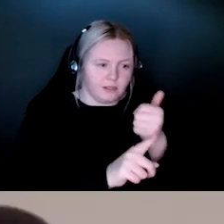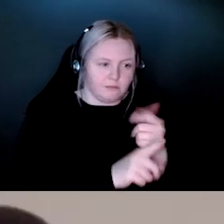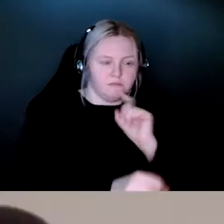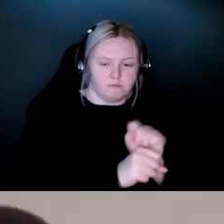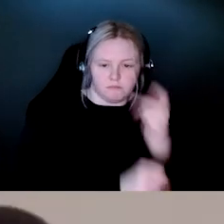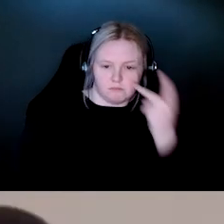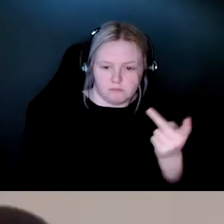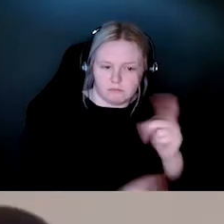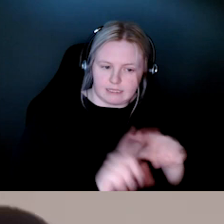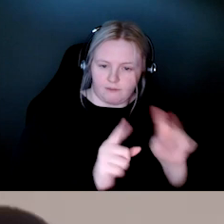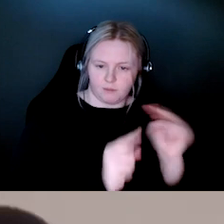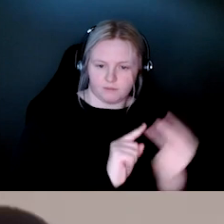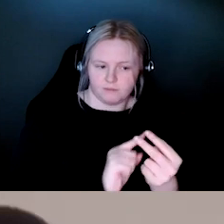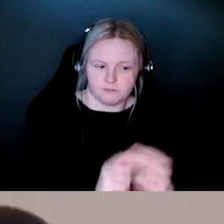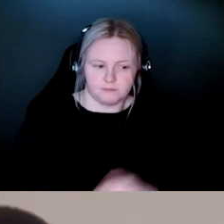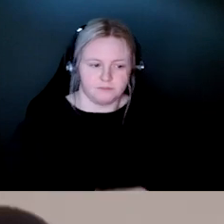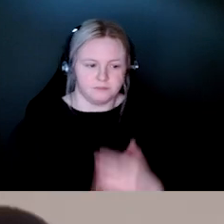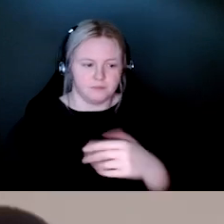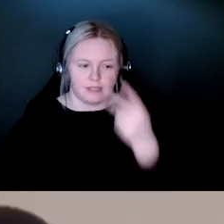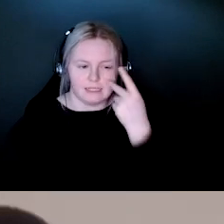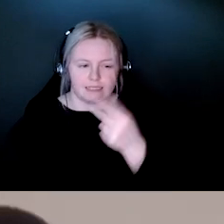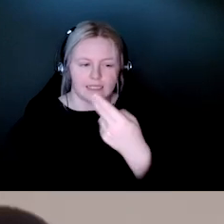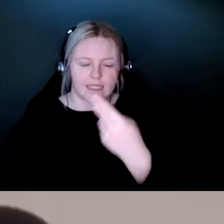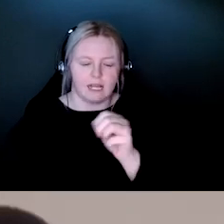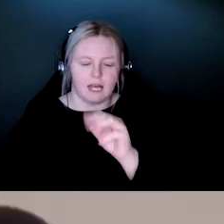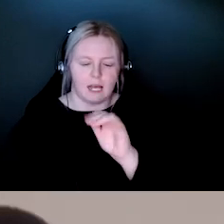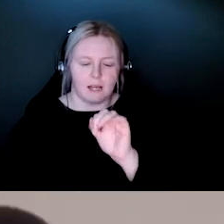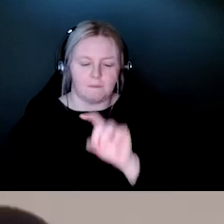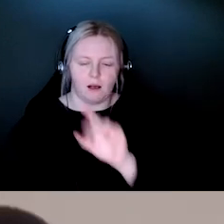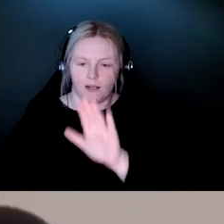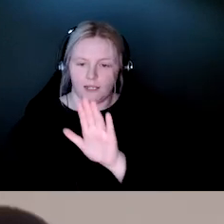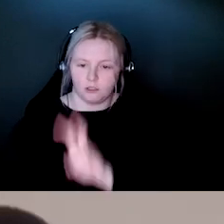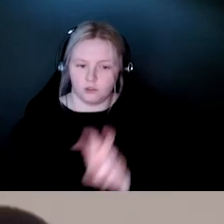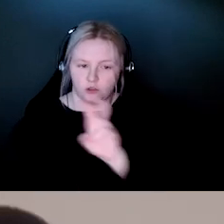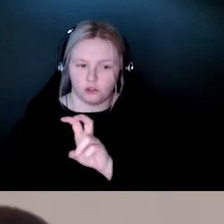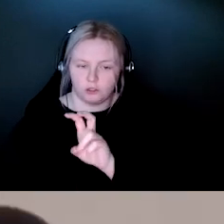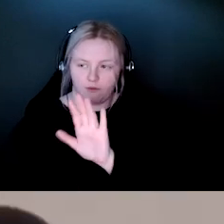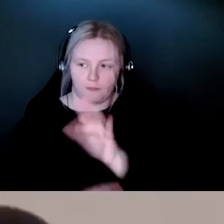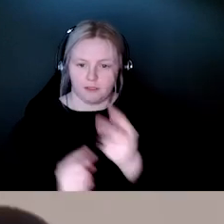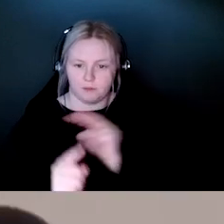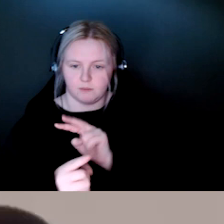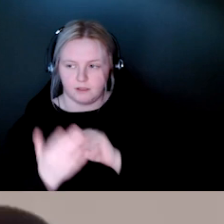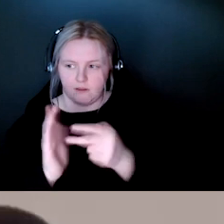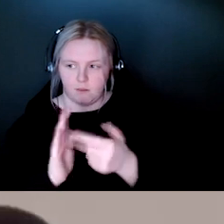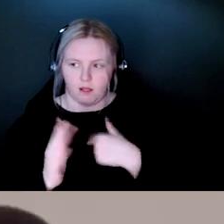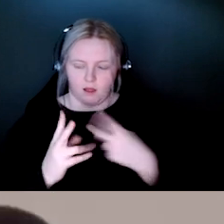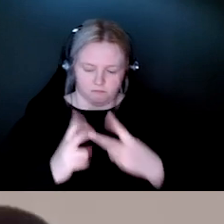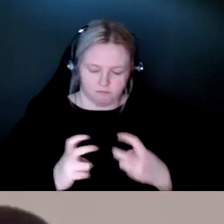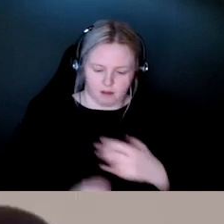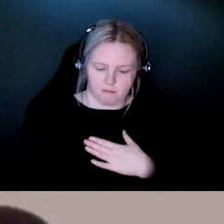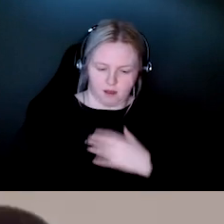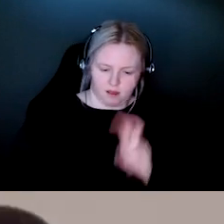seeing Hamid's journey through his eyes really made me reflect on my journey particularly with